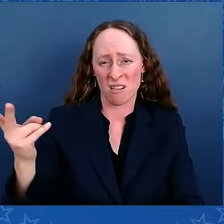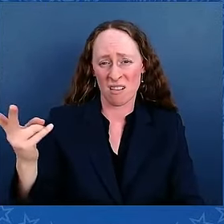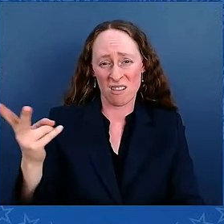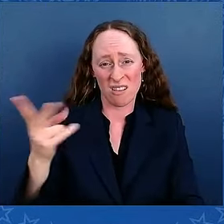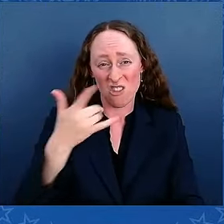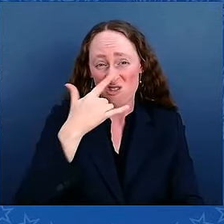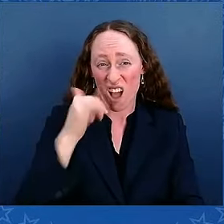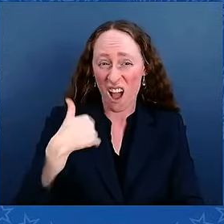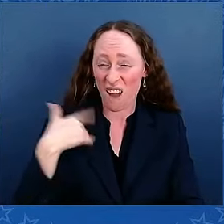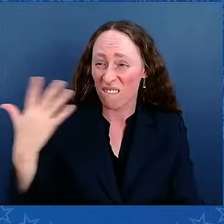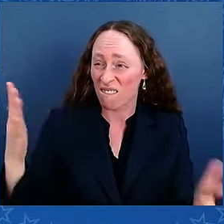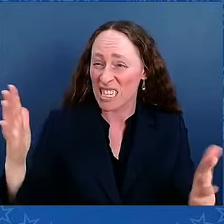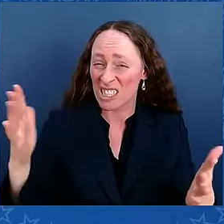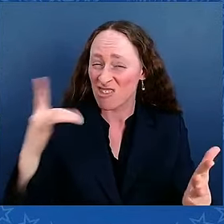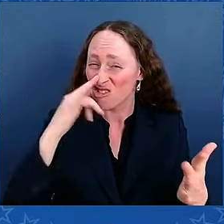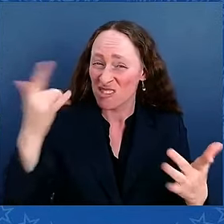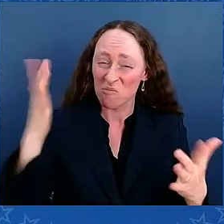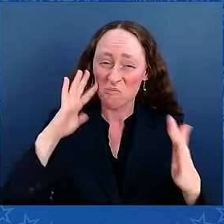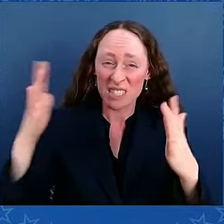the 2050s.